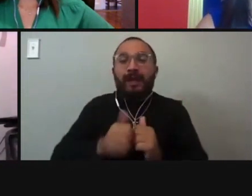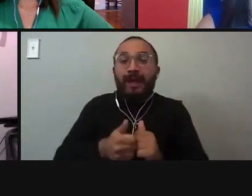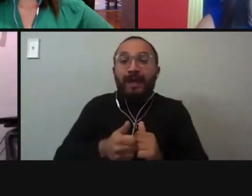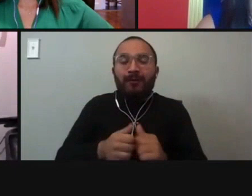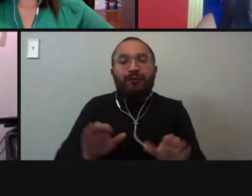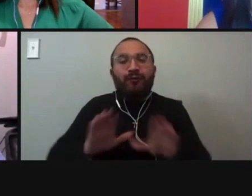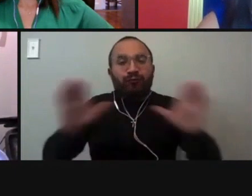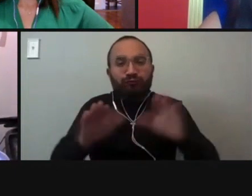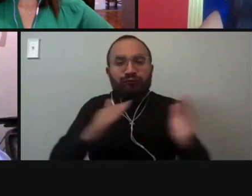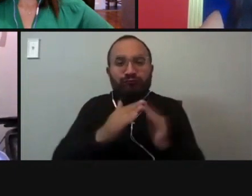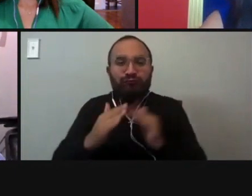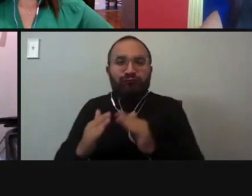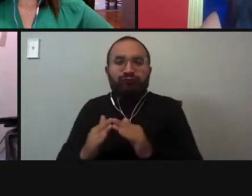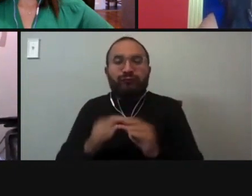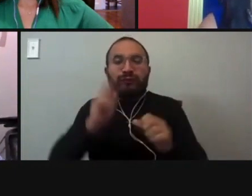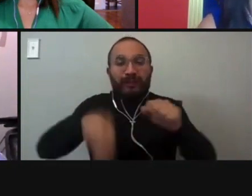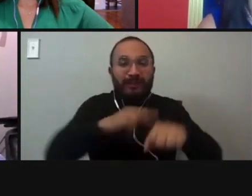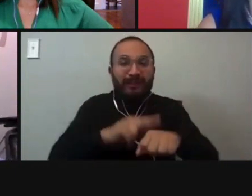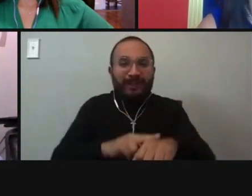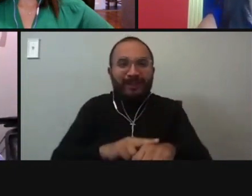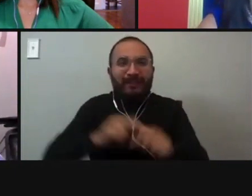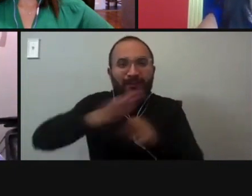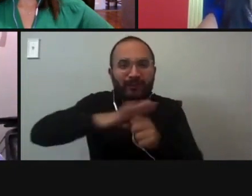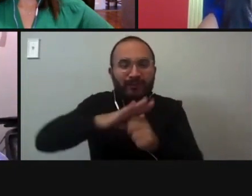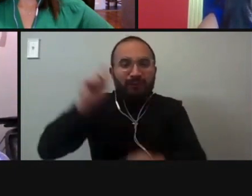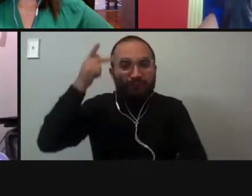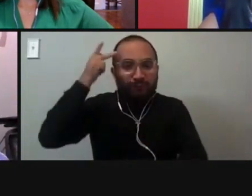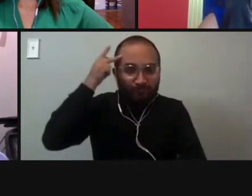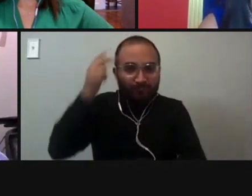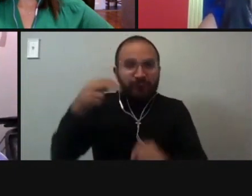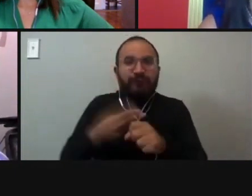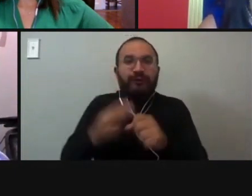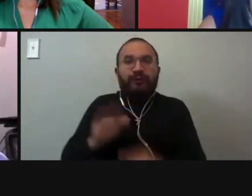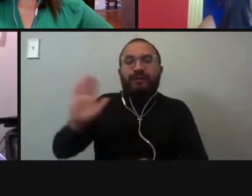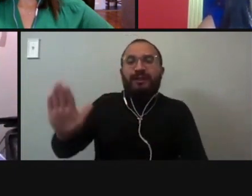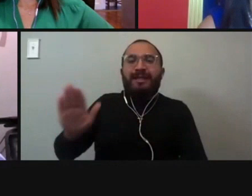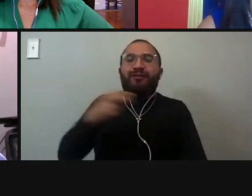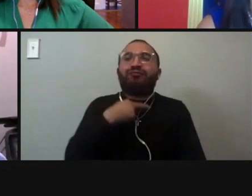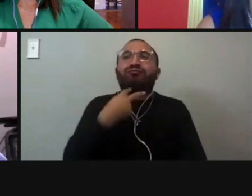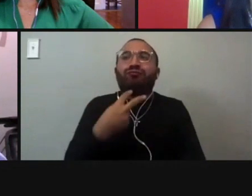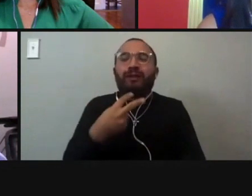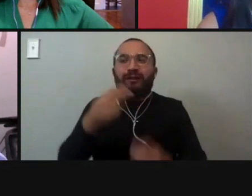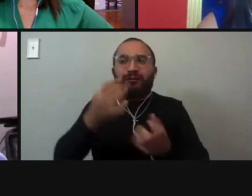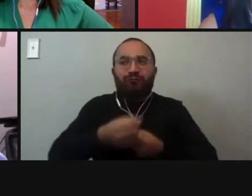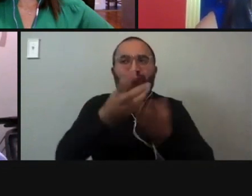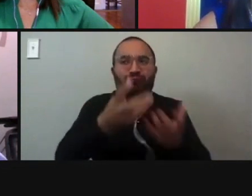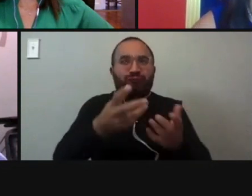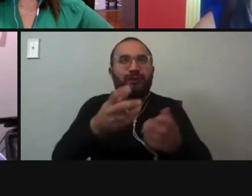local and national politics and by using their voices to help make sustainable change in our futures.